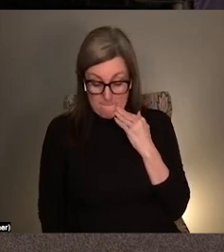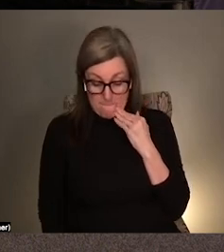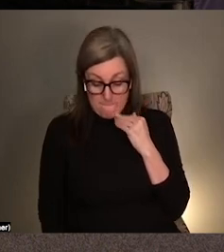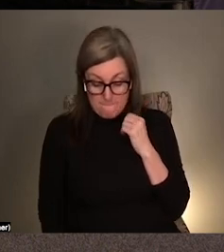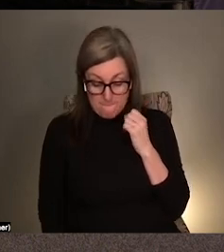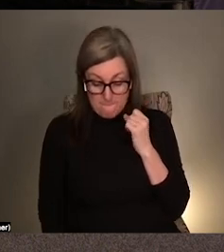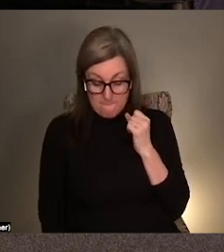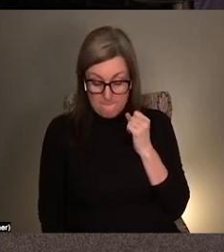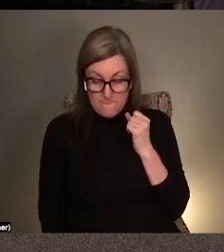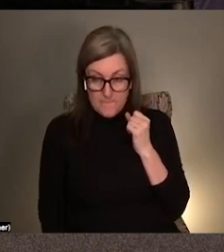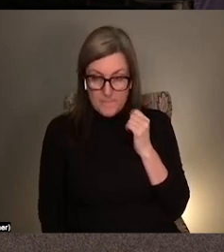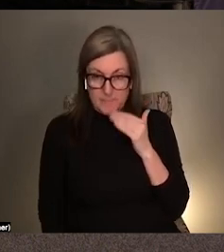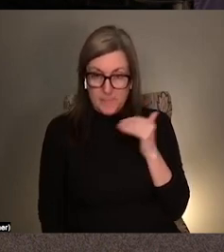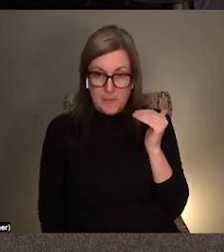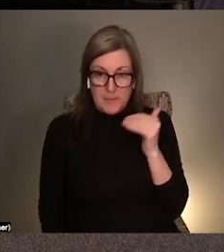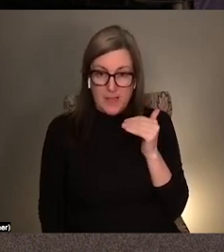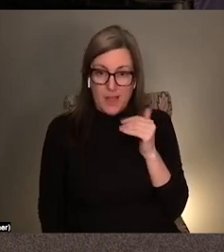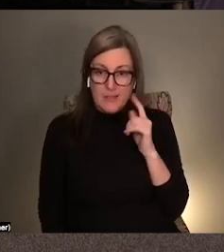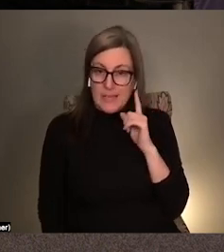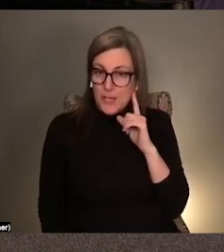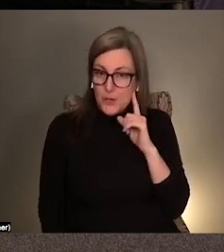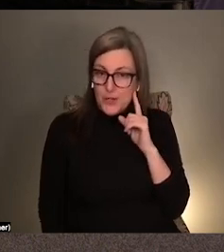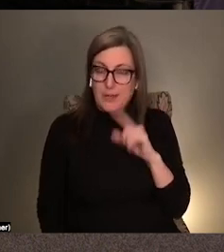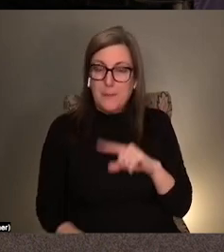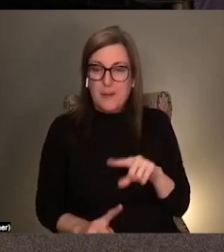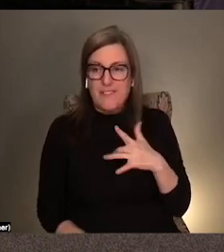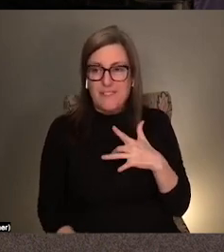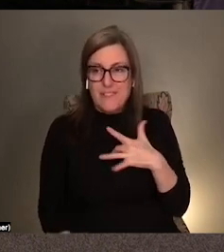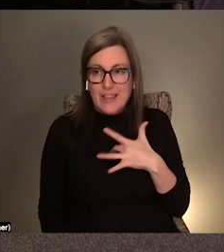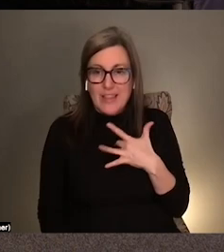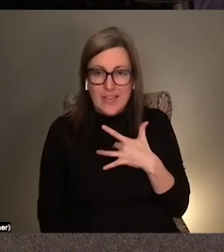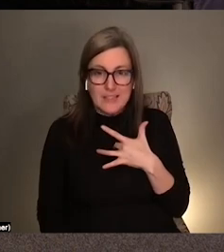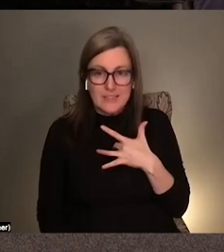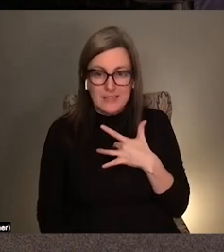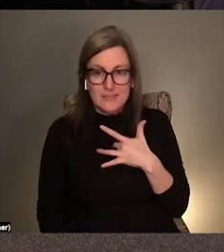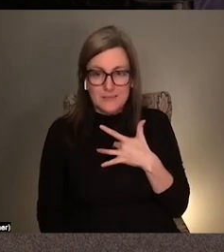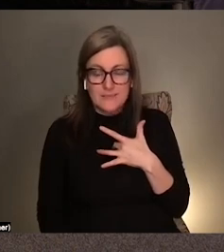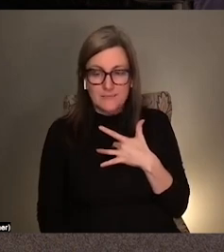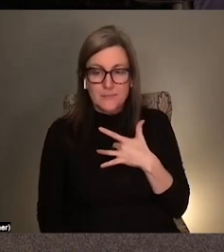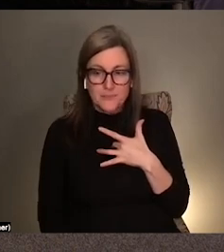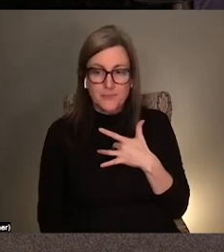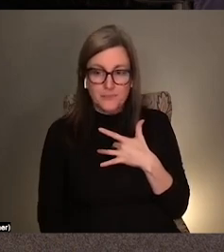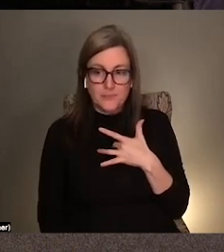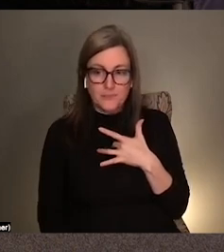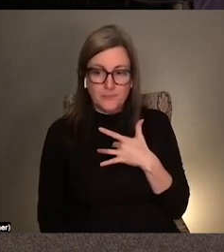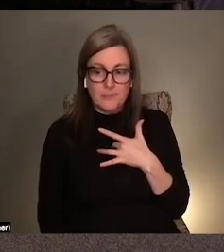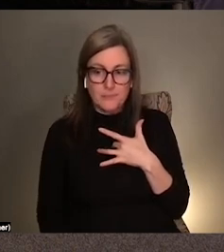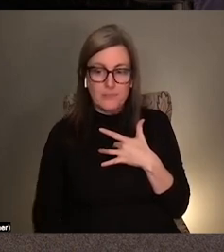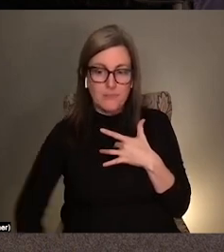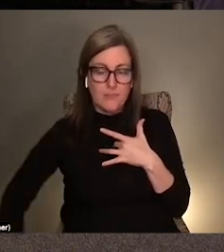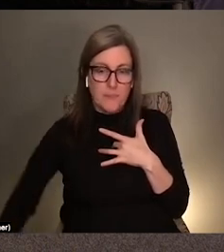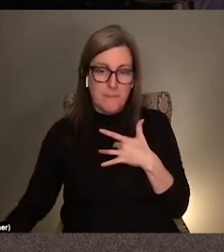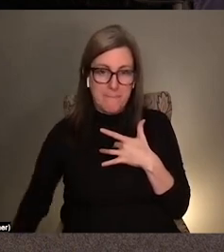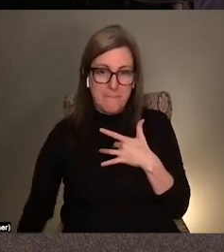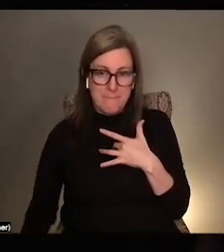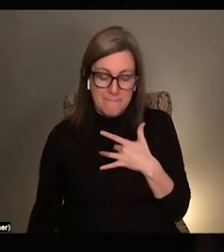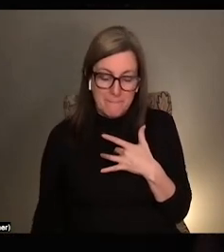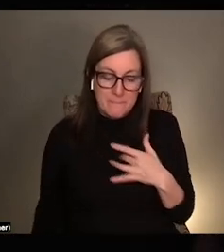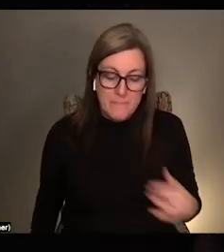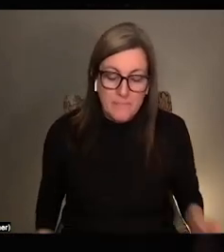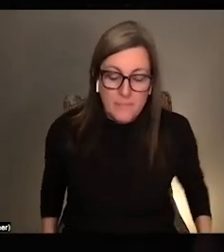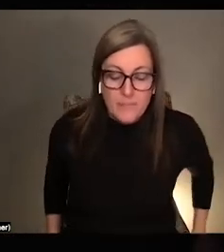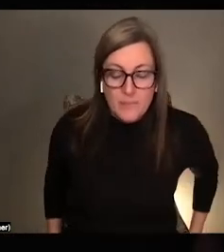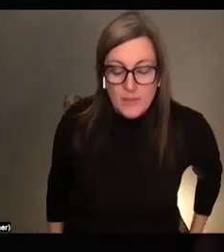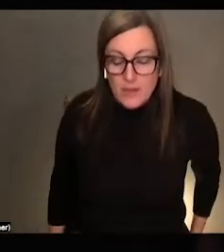yeah. Beyond like hearing they're like about feeling in some way. And, um, I think, yeah,